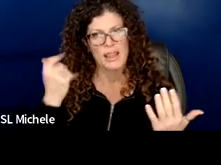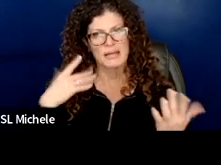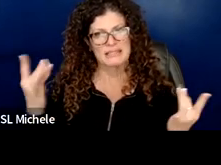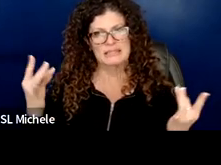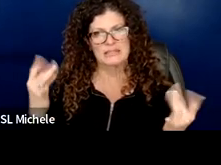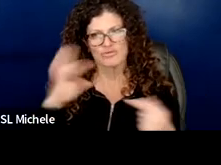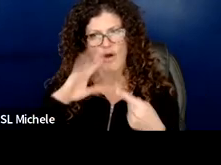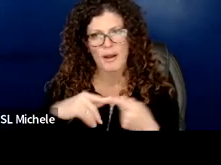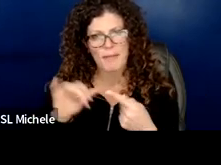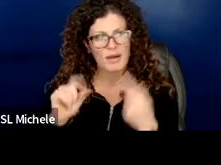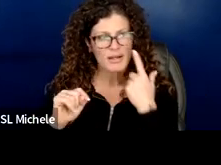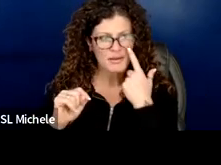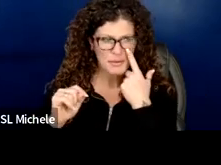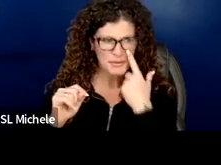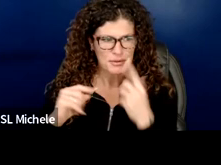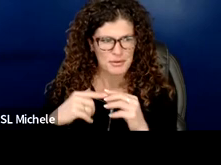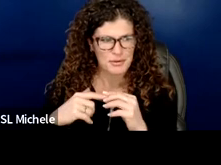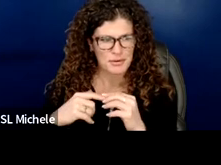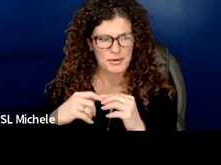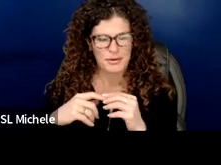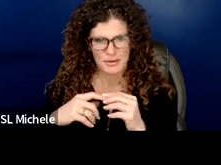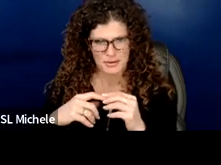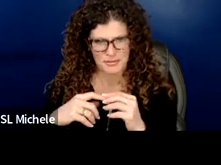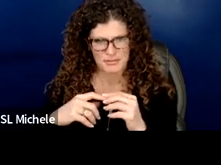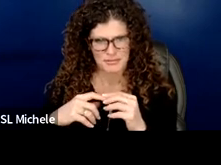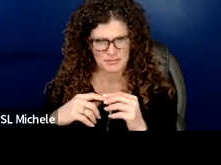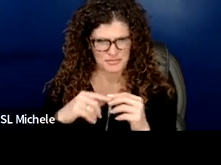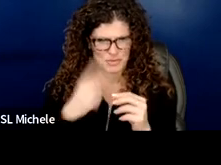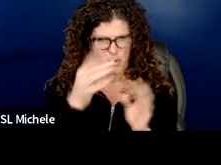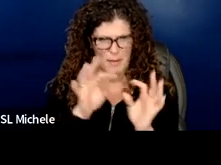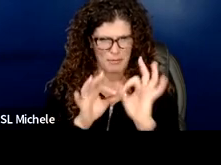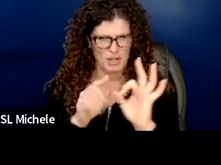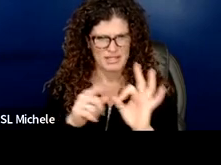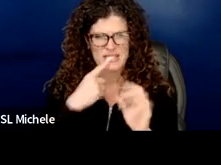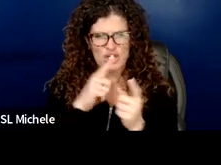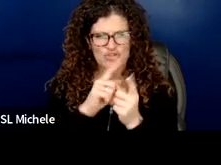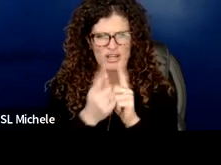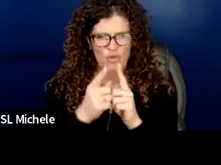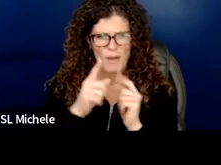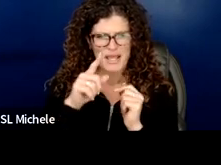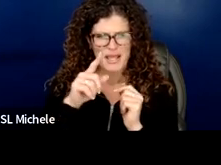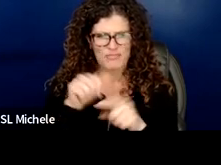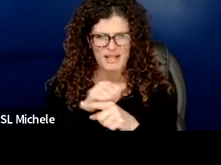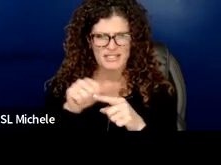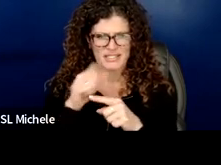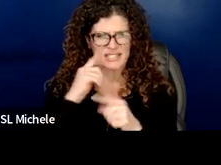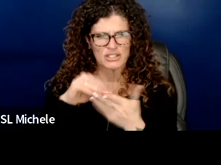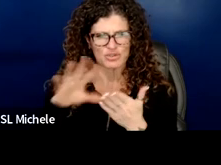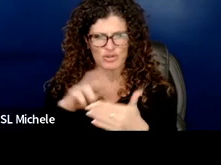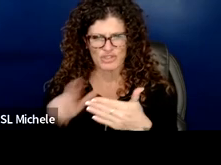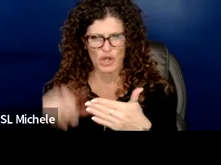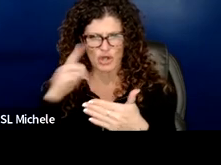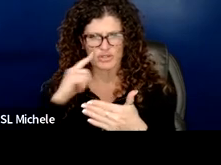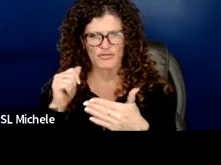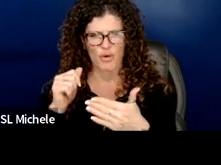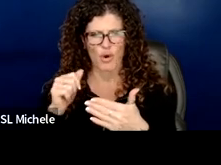but there's a bullet this is transforming practices and student outcomes for underperforming schools and we took out